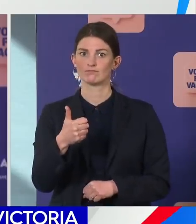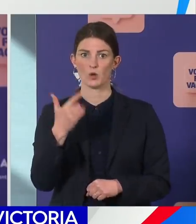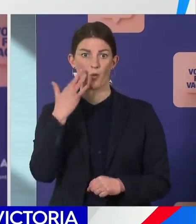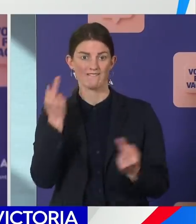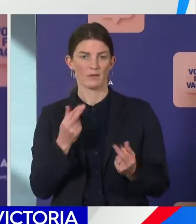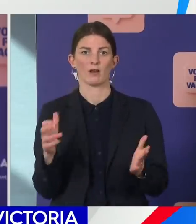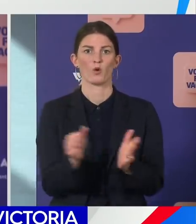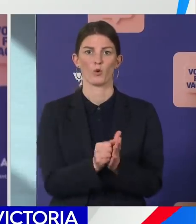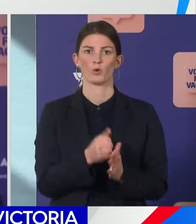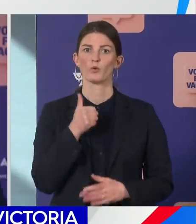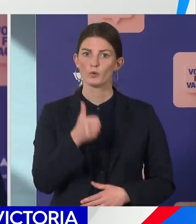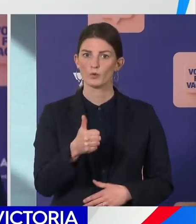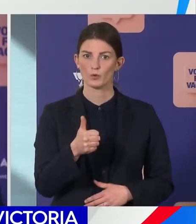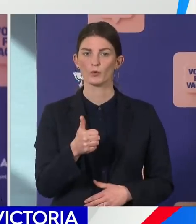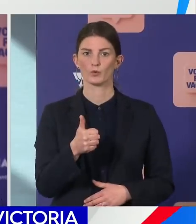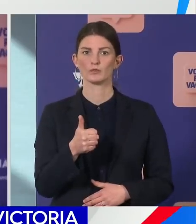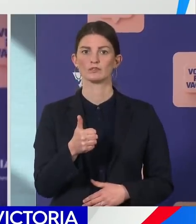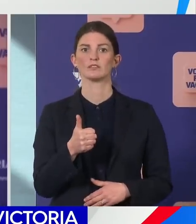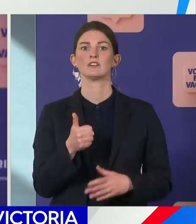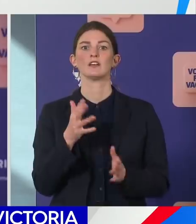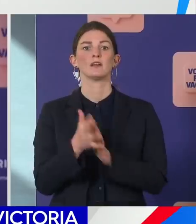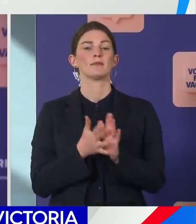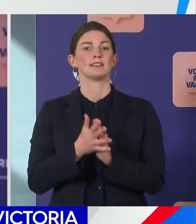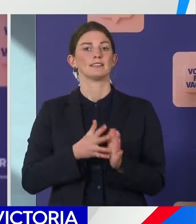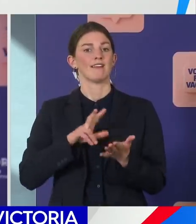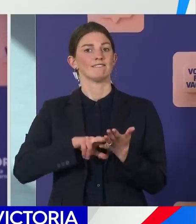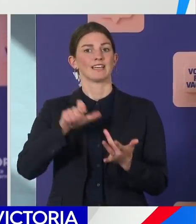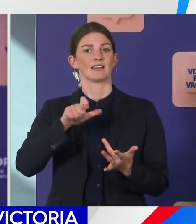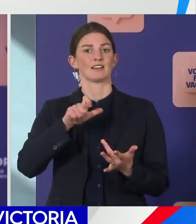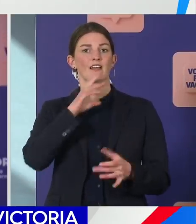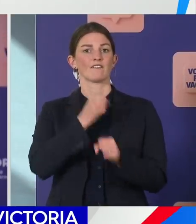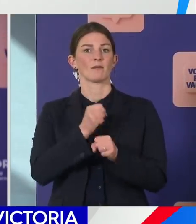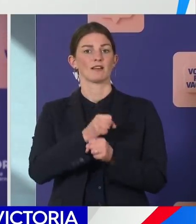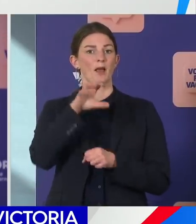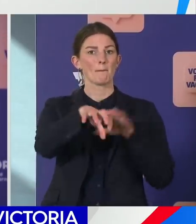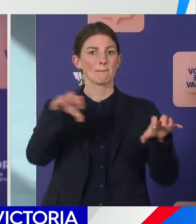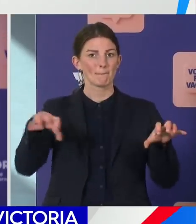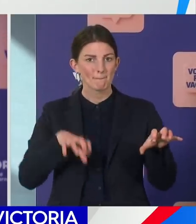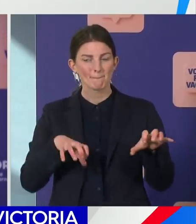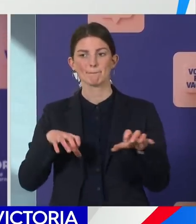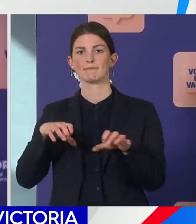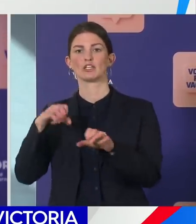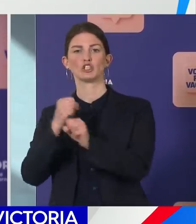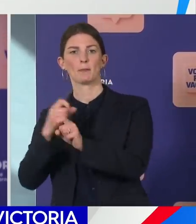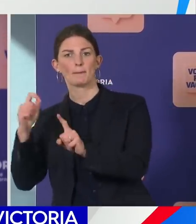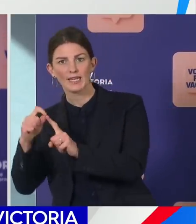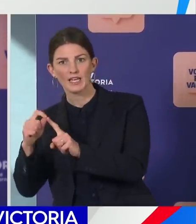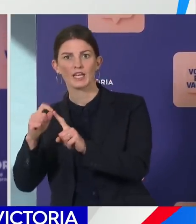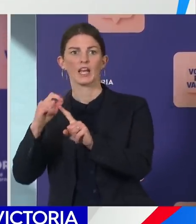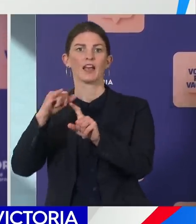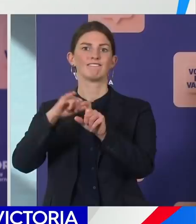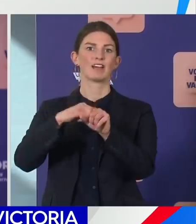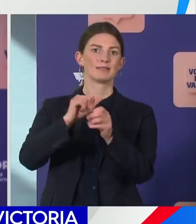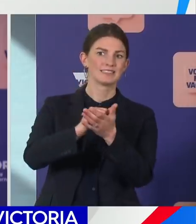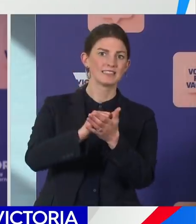can and as soon as both the state-run clinics and the GP and pharmacy and other distribution points can get those